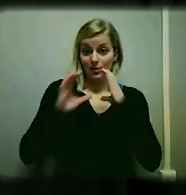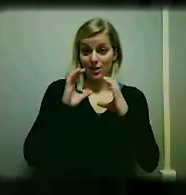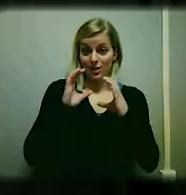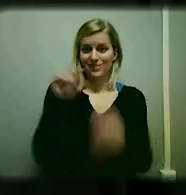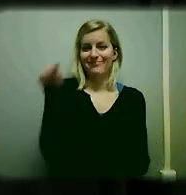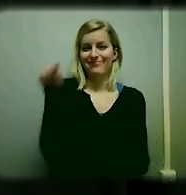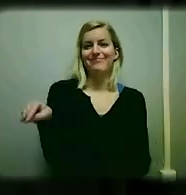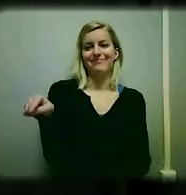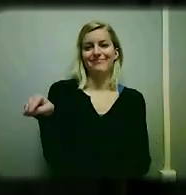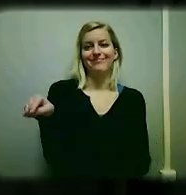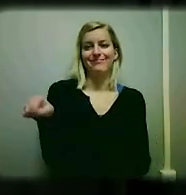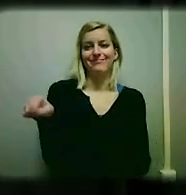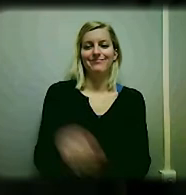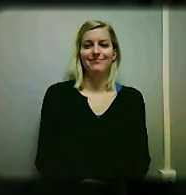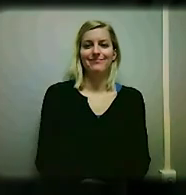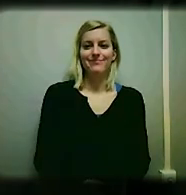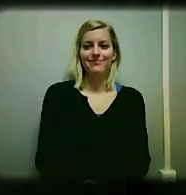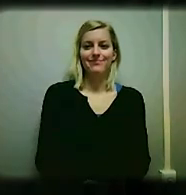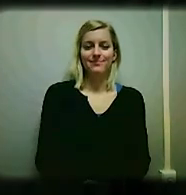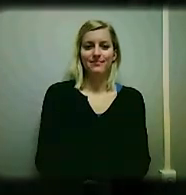PCS-2 system is for you.